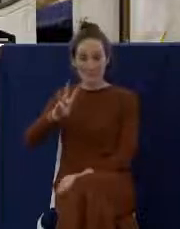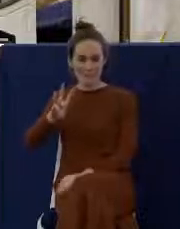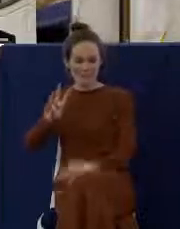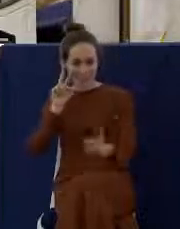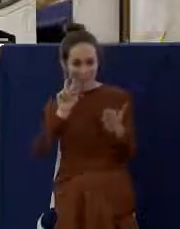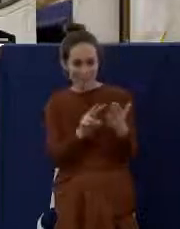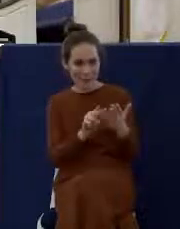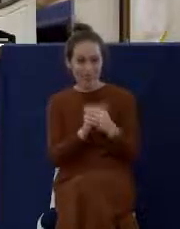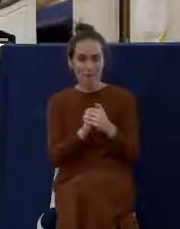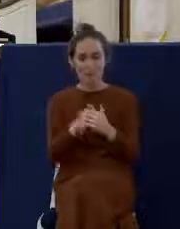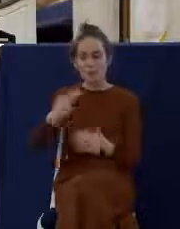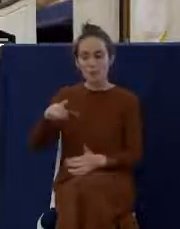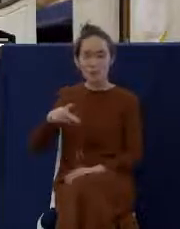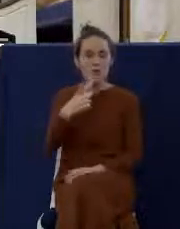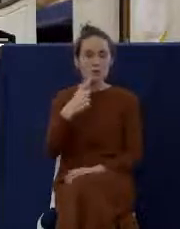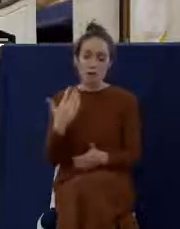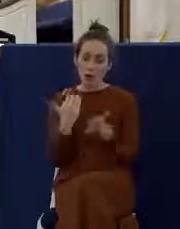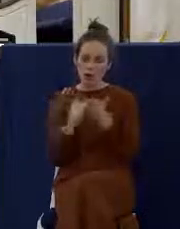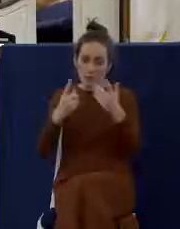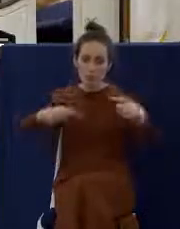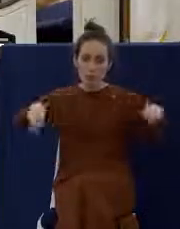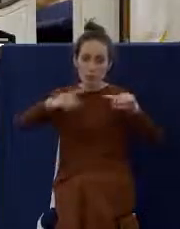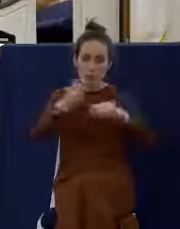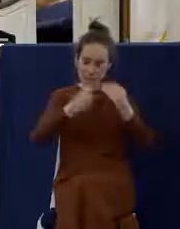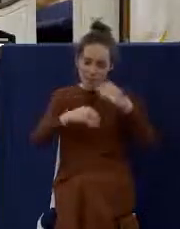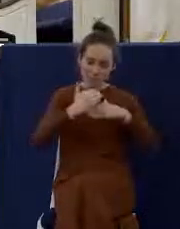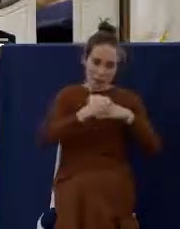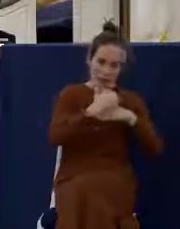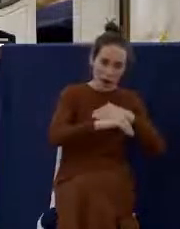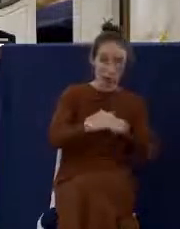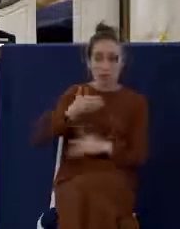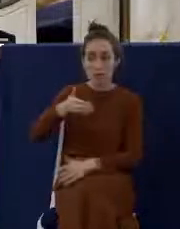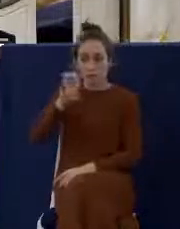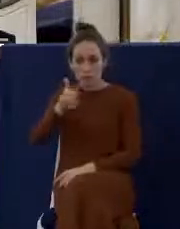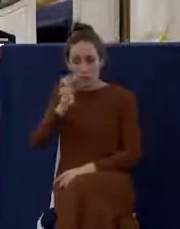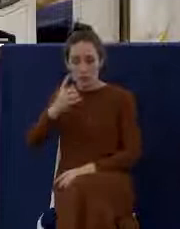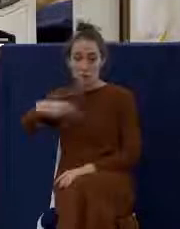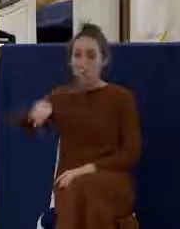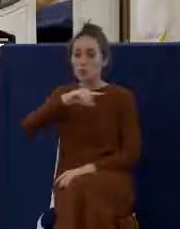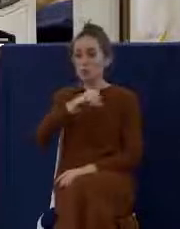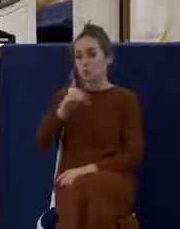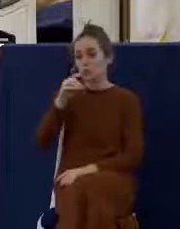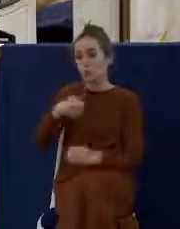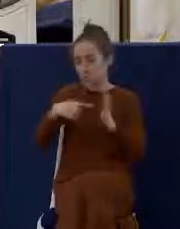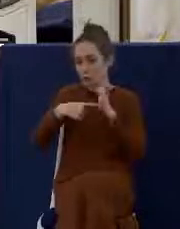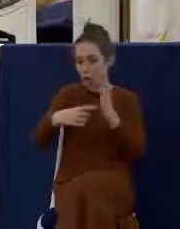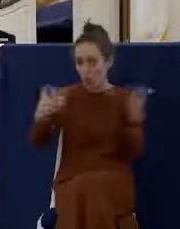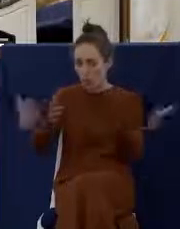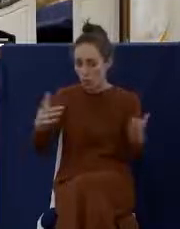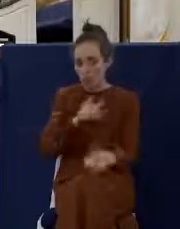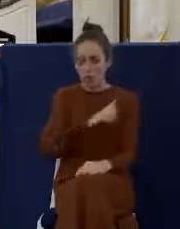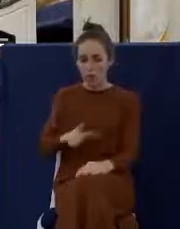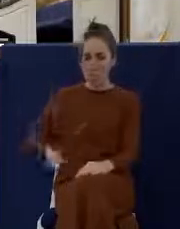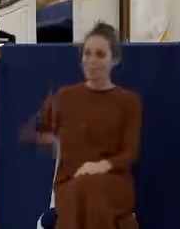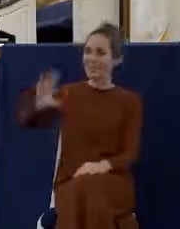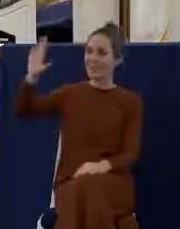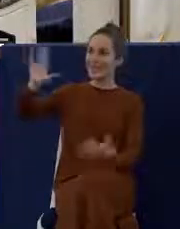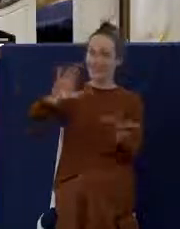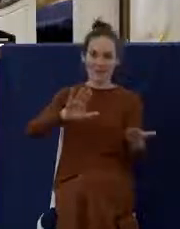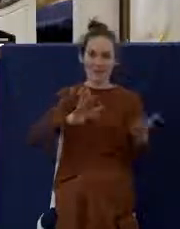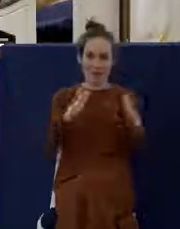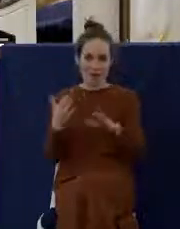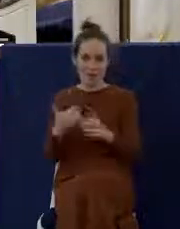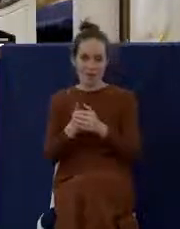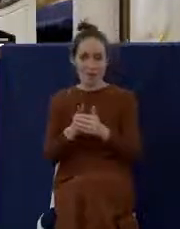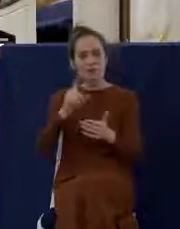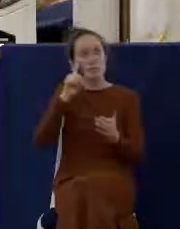says, for often as you eat this bread and drink this cup, you do show the Lord's death. Notice where it